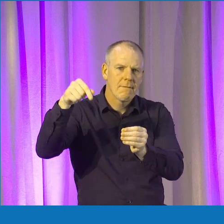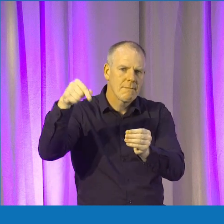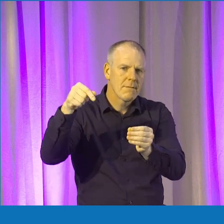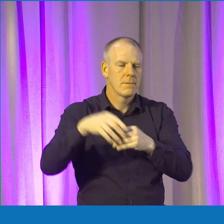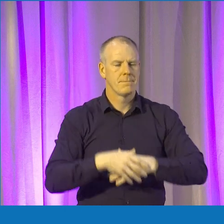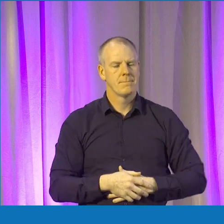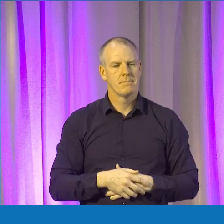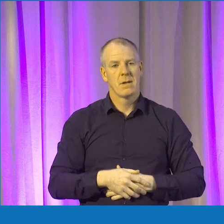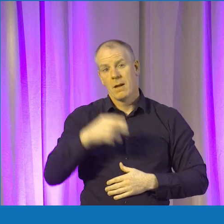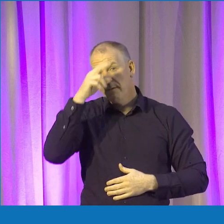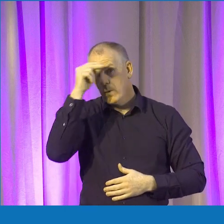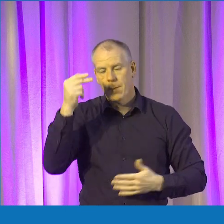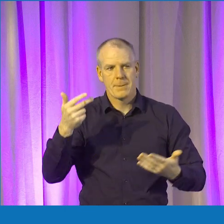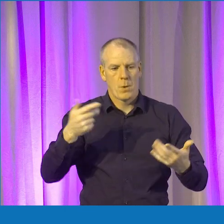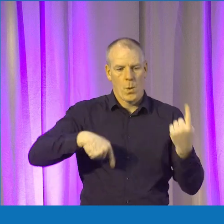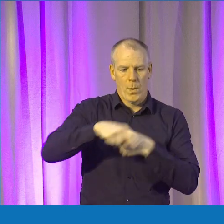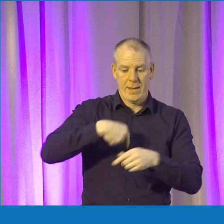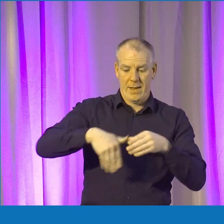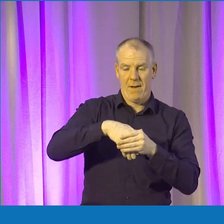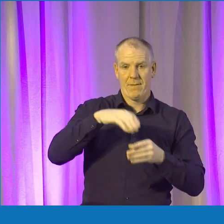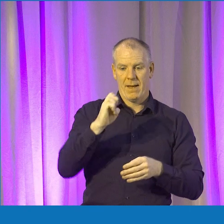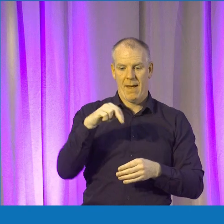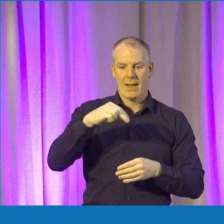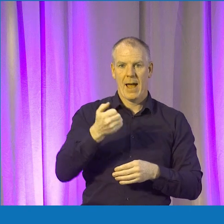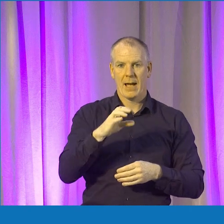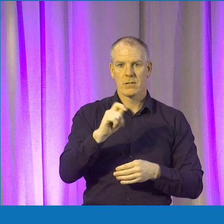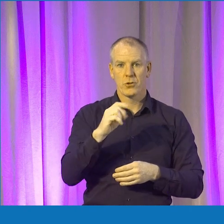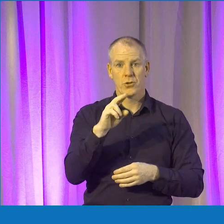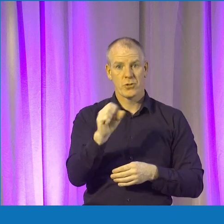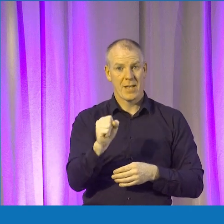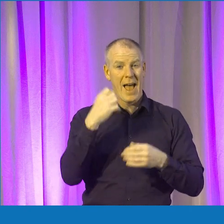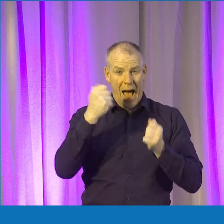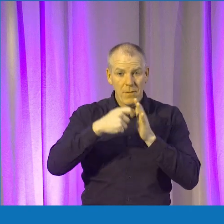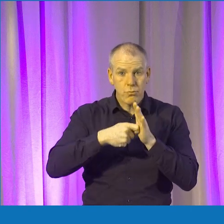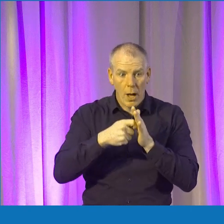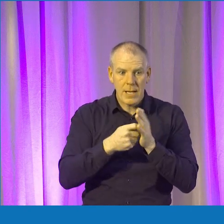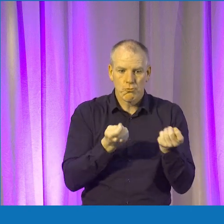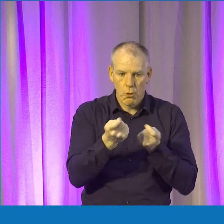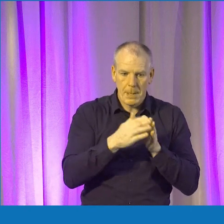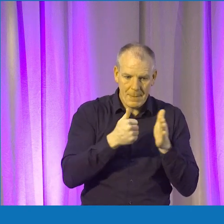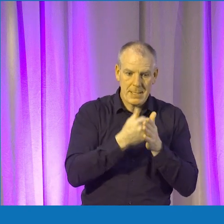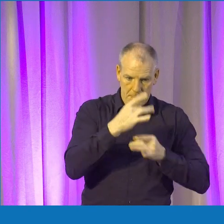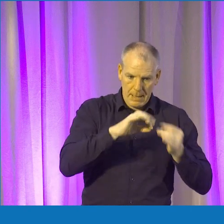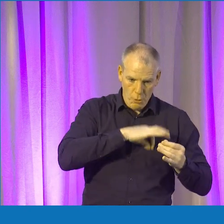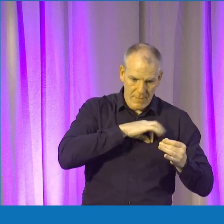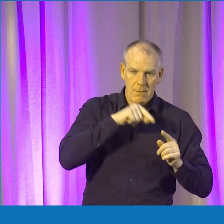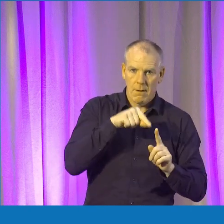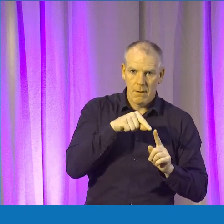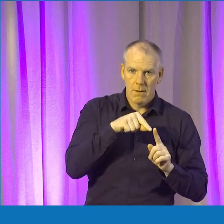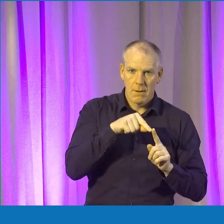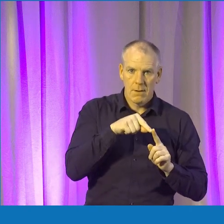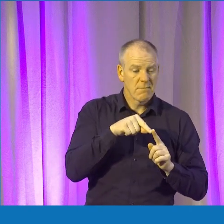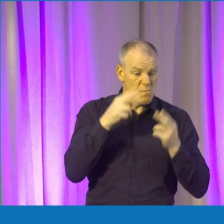we at Enactus have projects that kind of run as businesses creating profits and